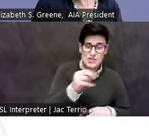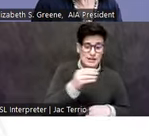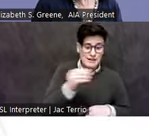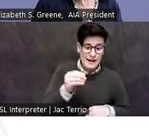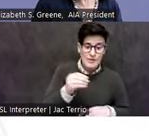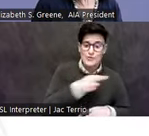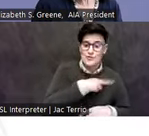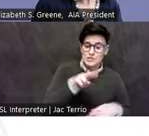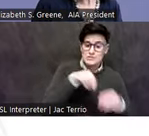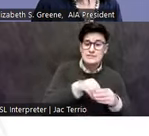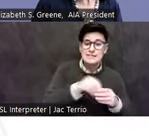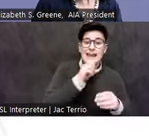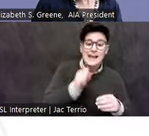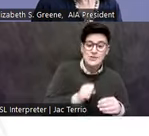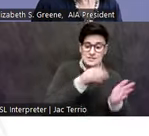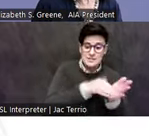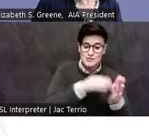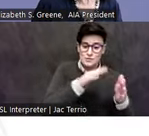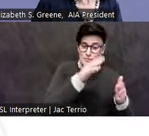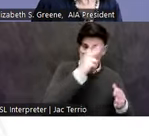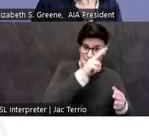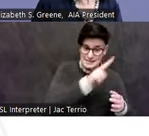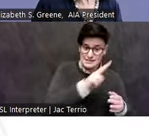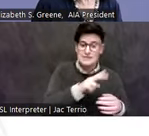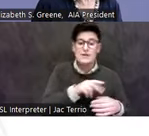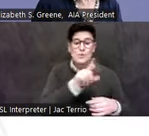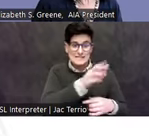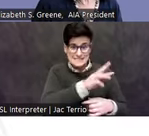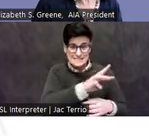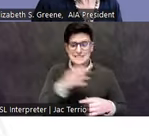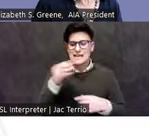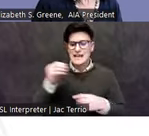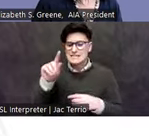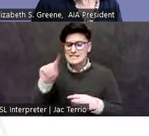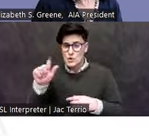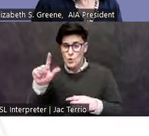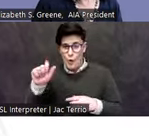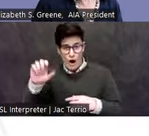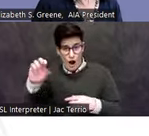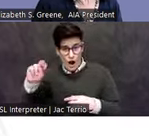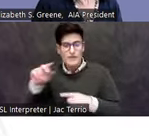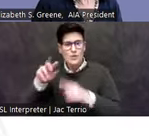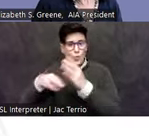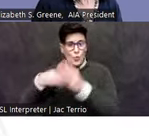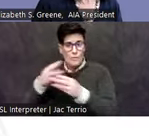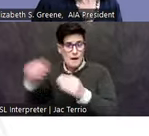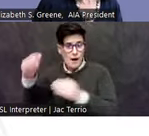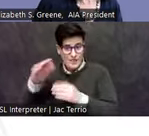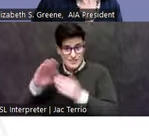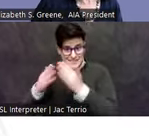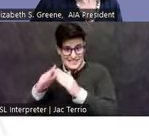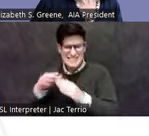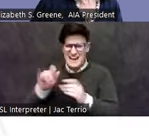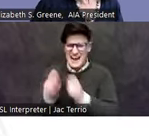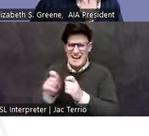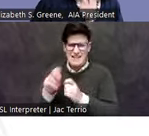2016, Teotihuacan, The World Beyond the City, an edited volume from 2020, and